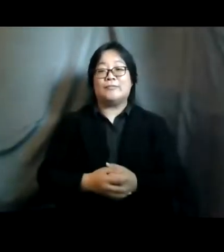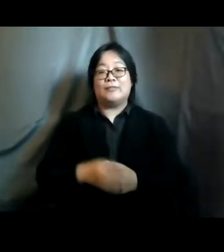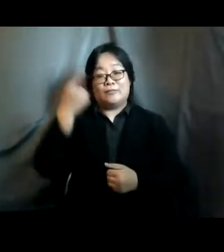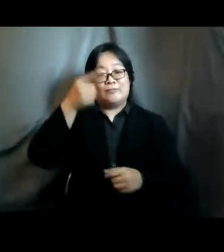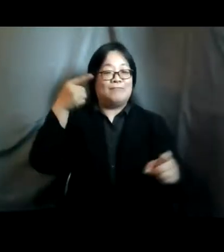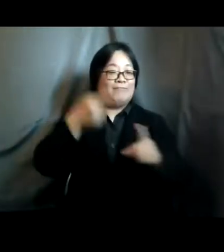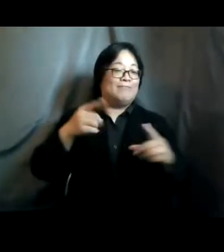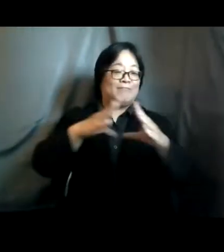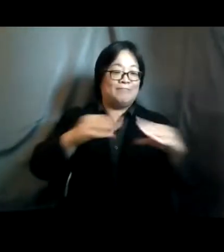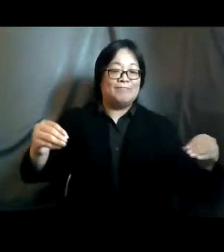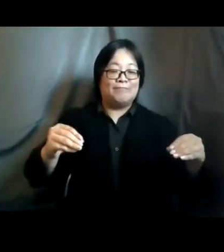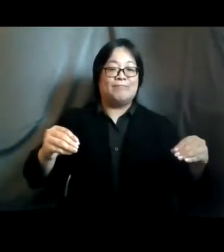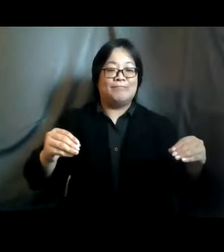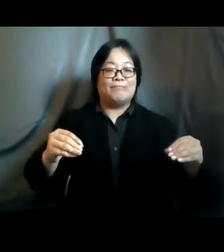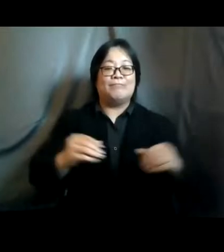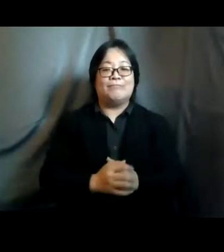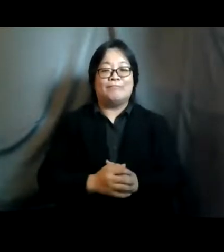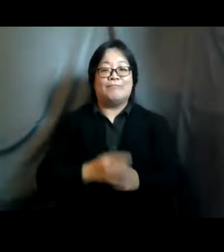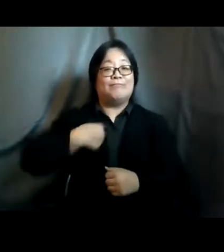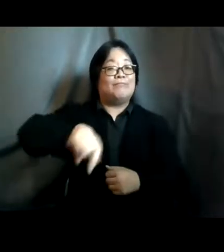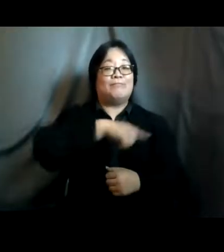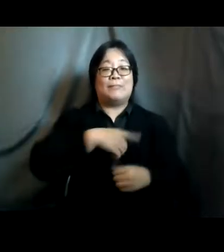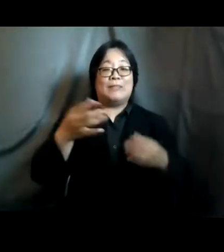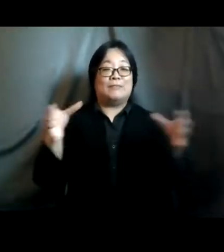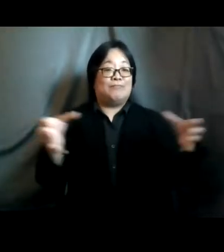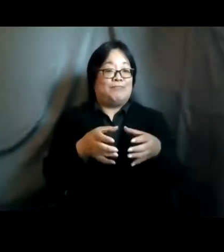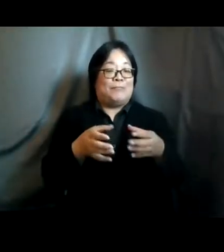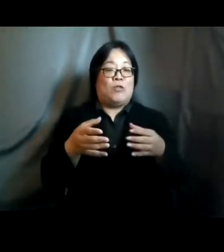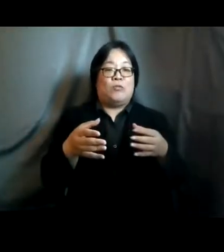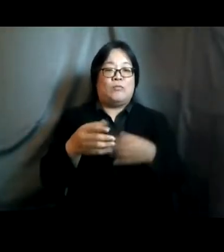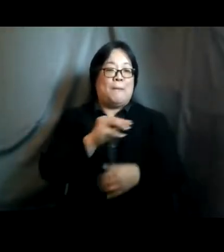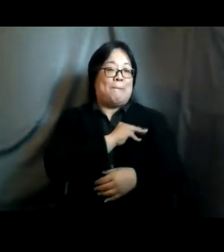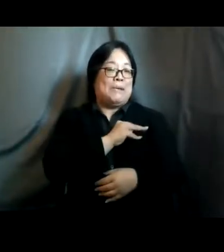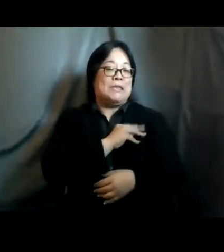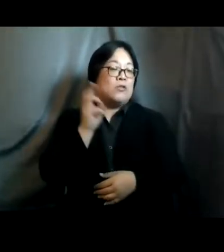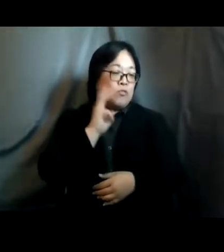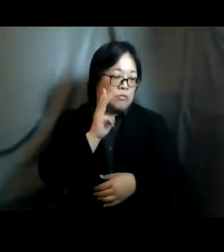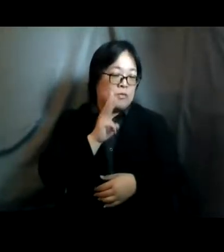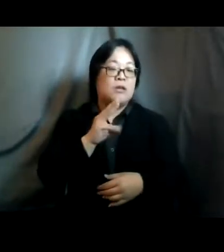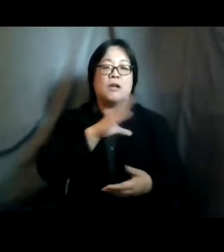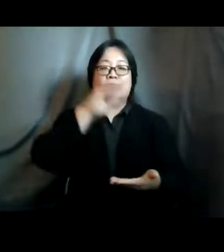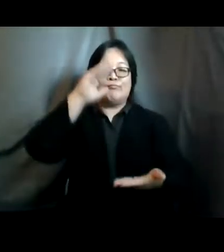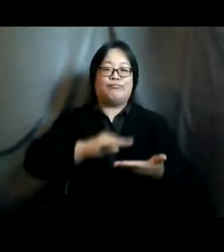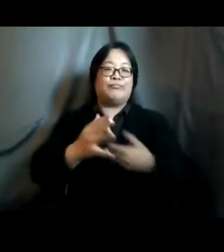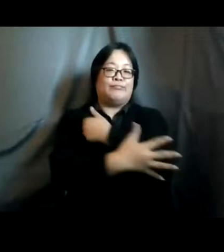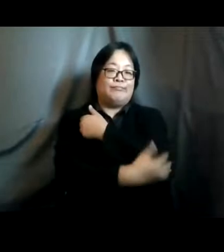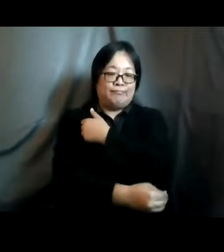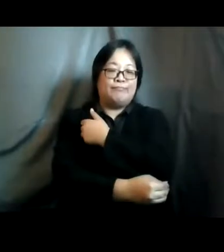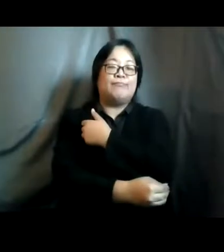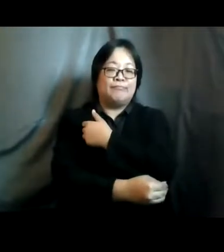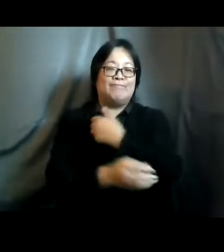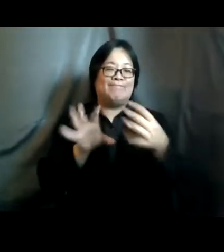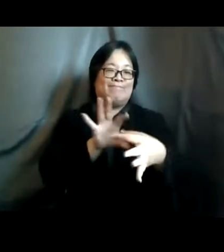our department for women under our ministry of women children and poverty elevation has been working